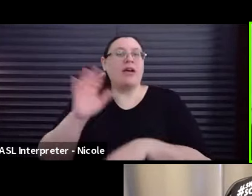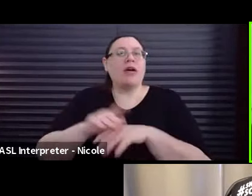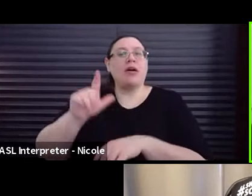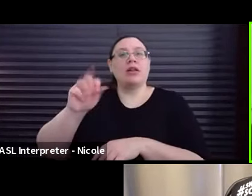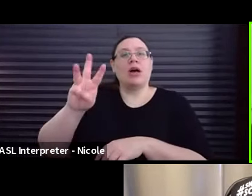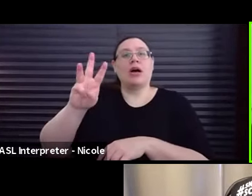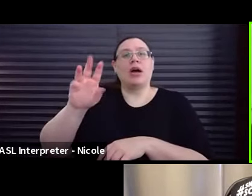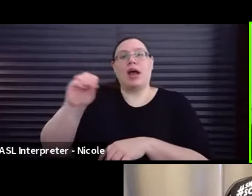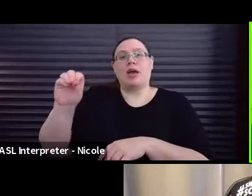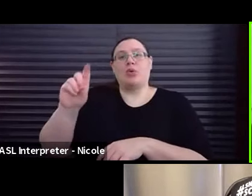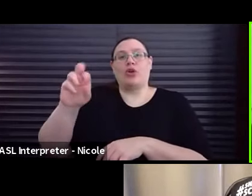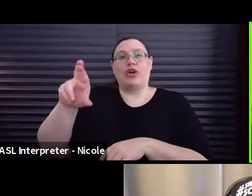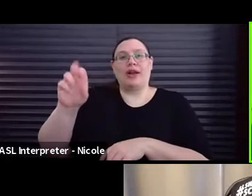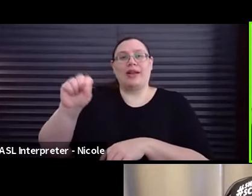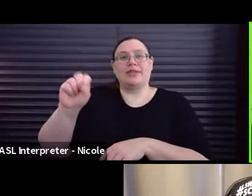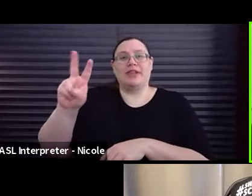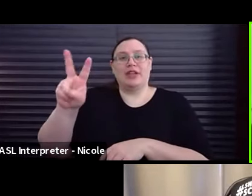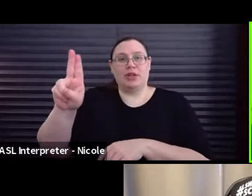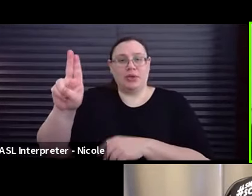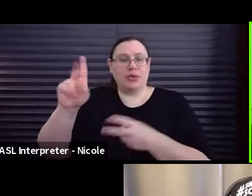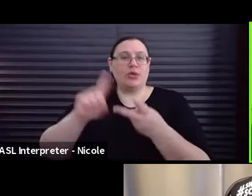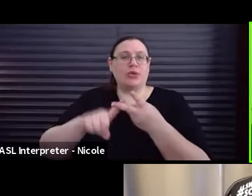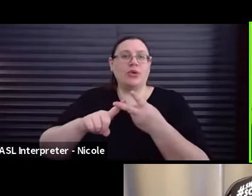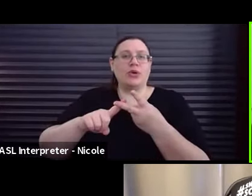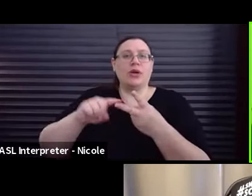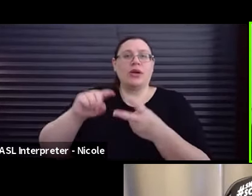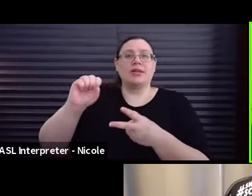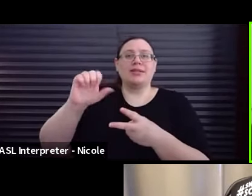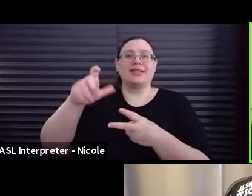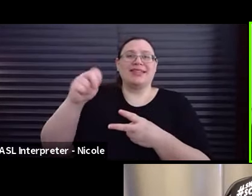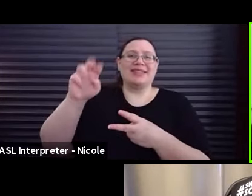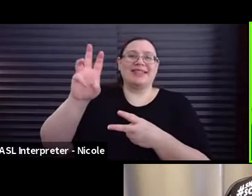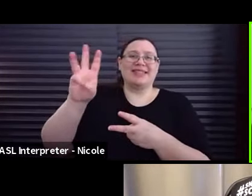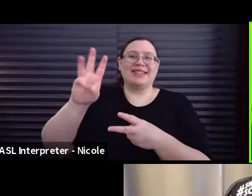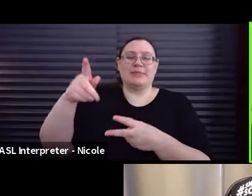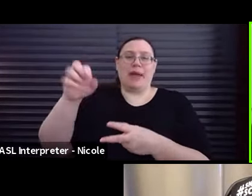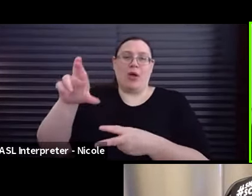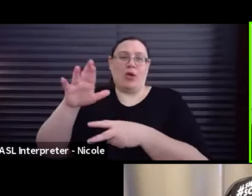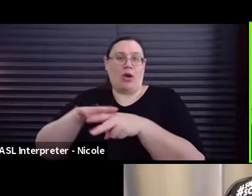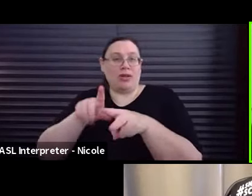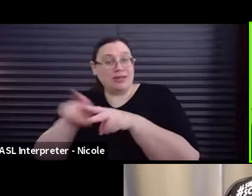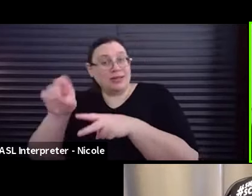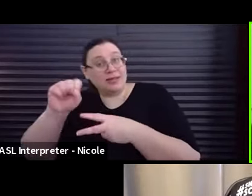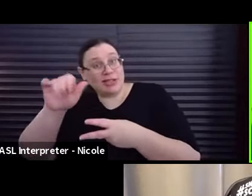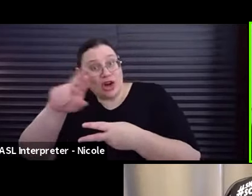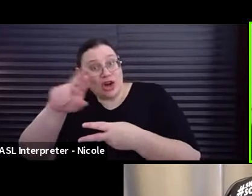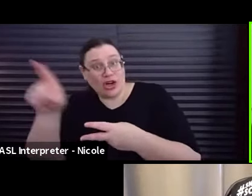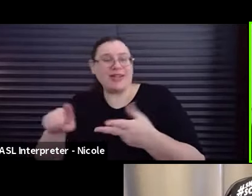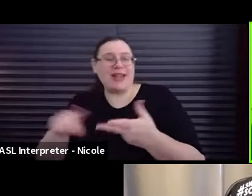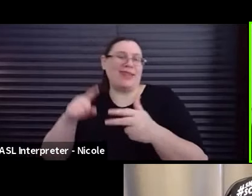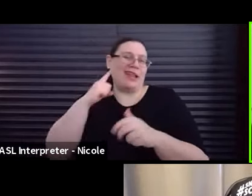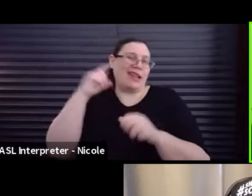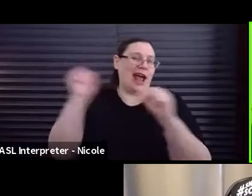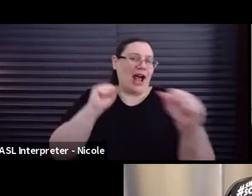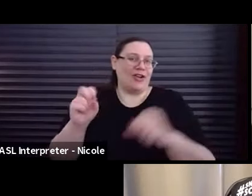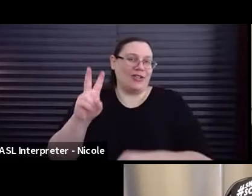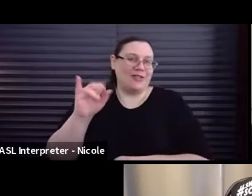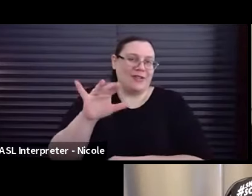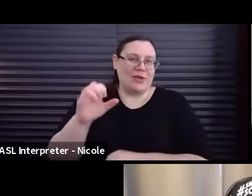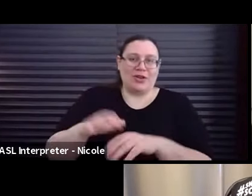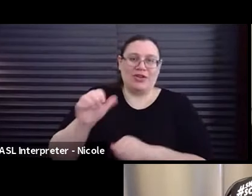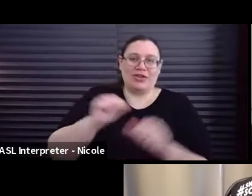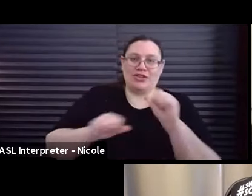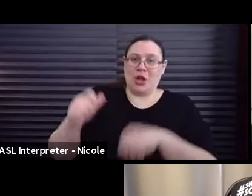SVU, Season 6 Power on Starz, and the loudest voice on Showtime. Welcome, Evan. Thank you.